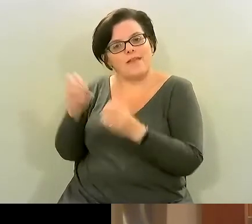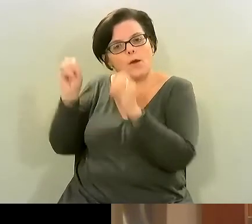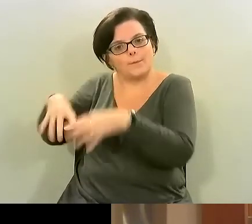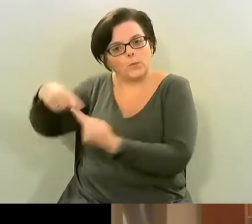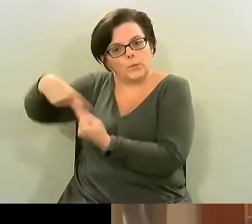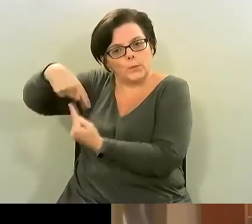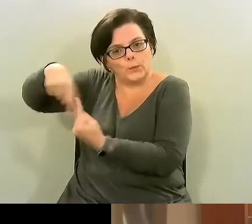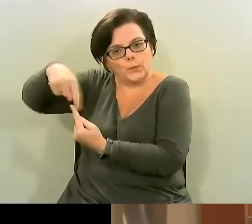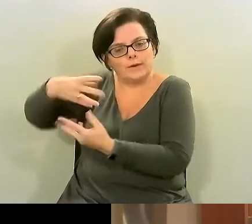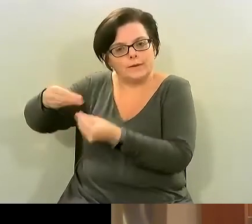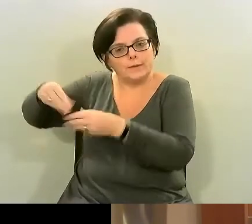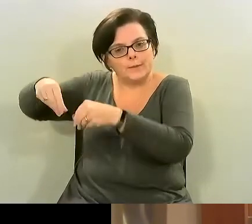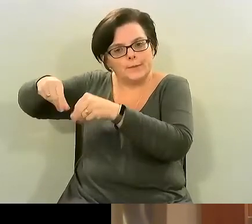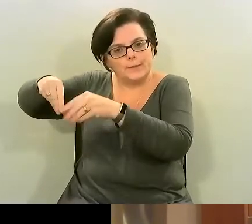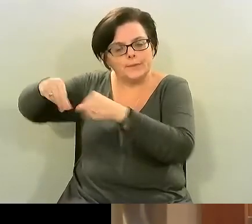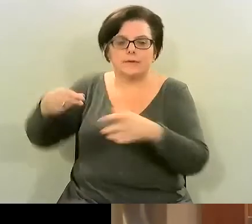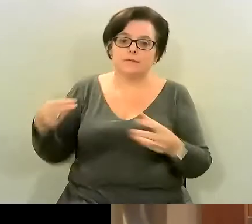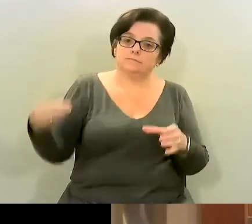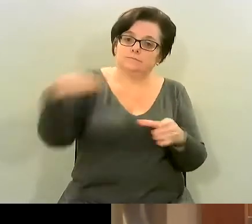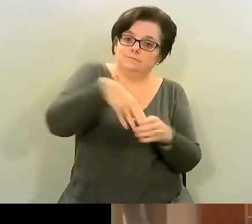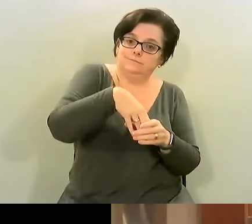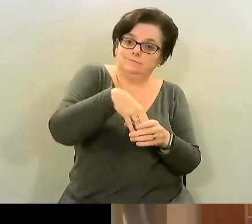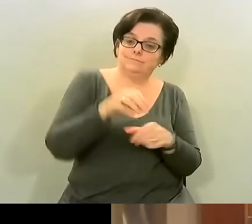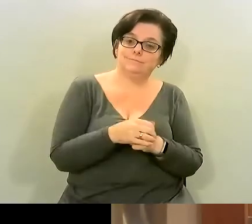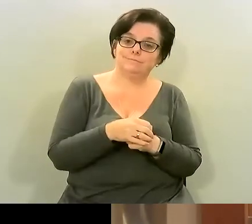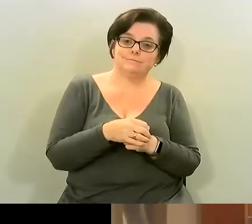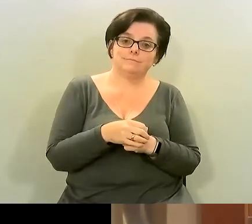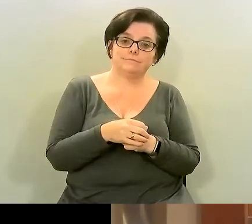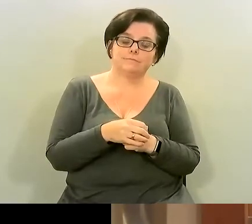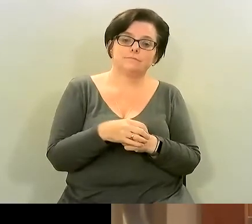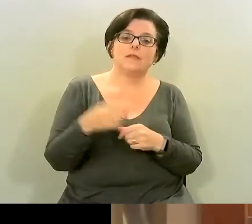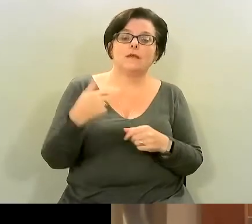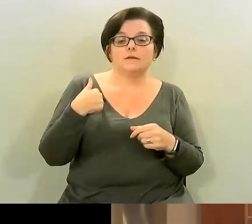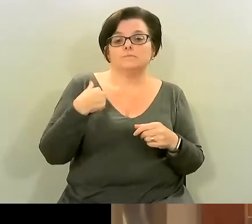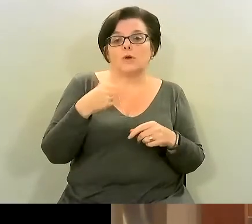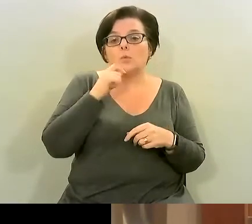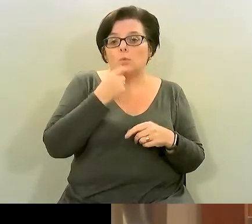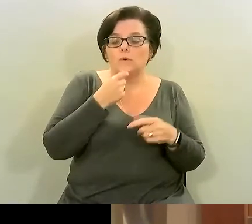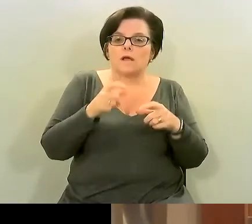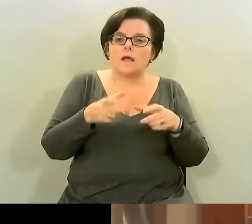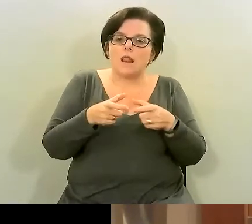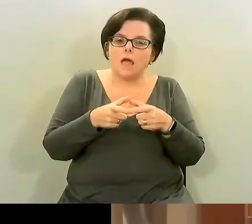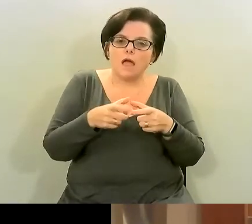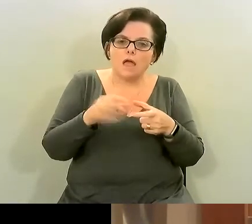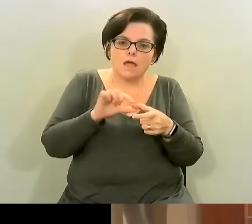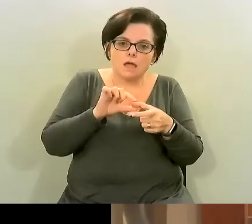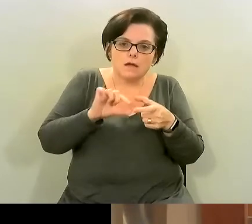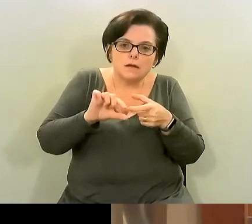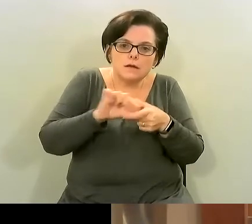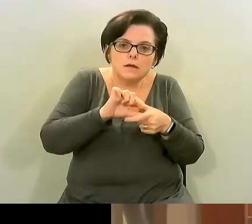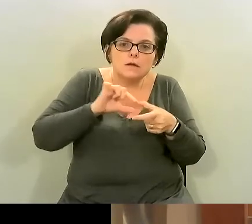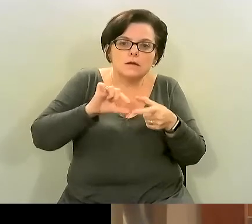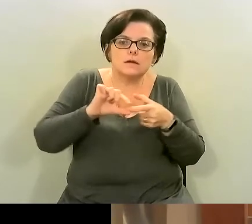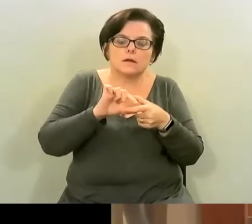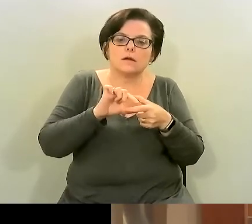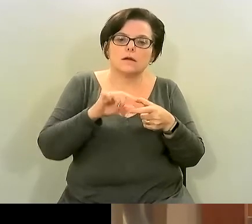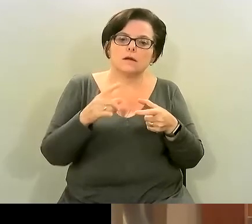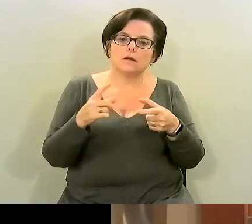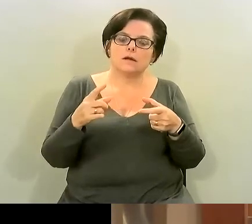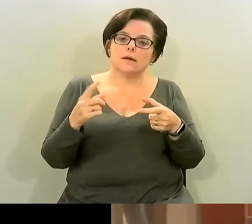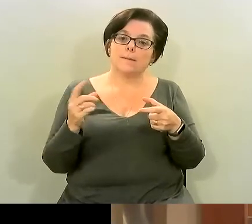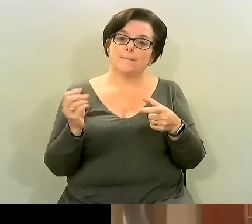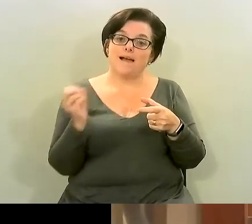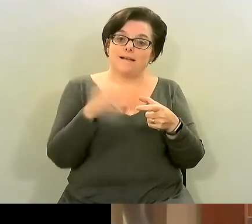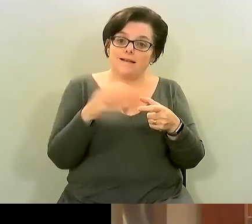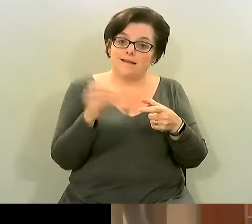you can buy it frozen what i would do is make something like patties or things that he or she might like but load it in with